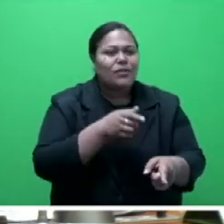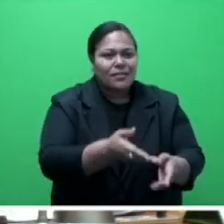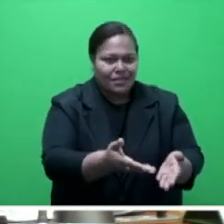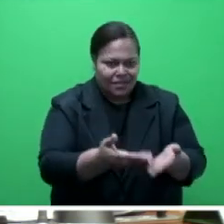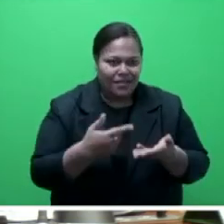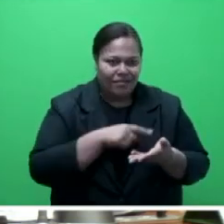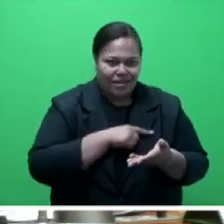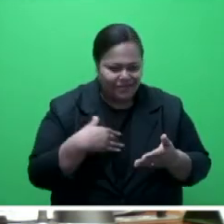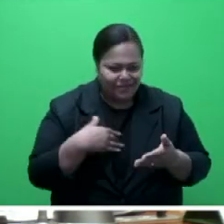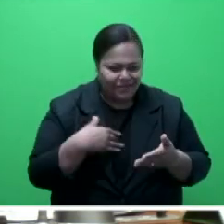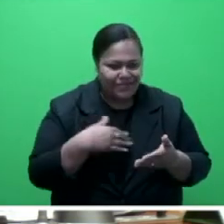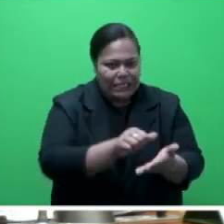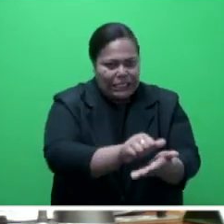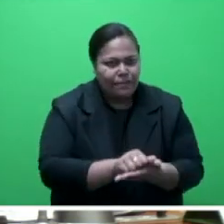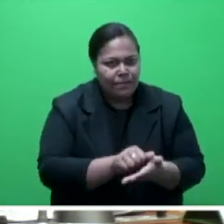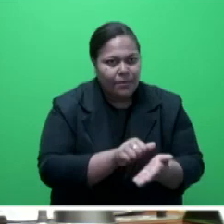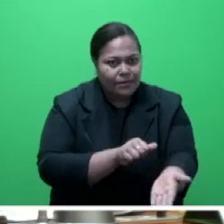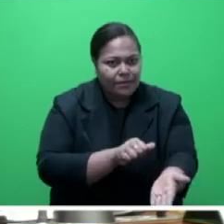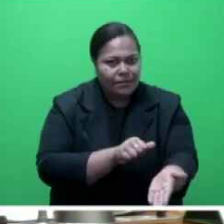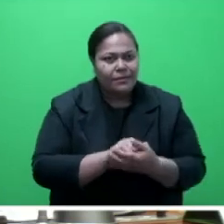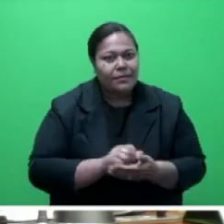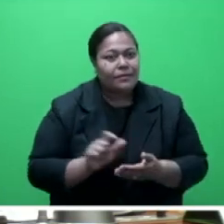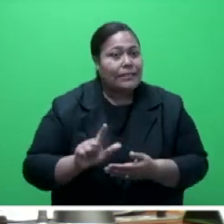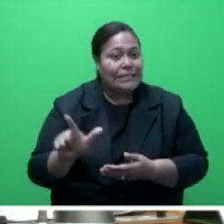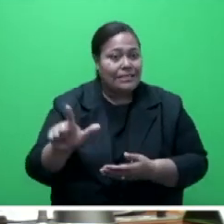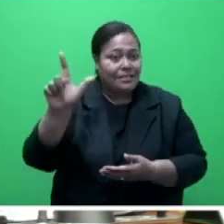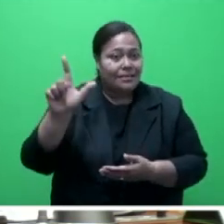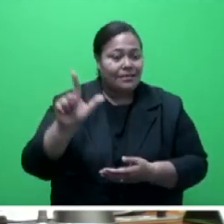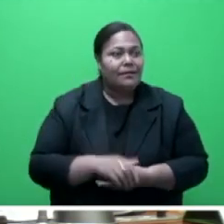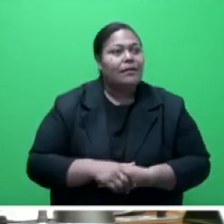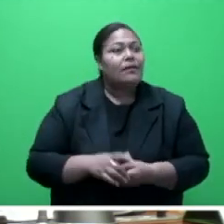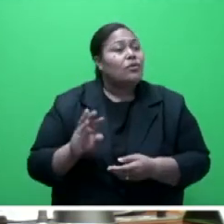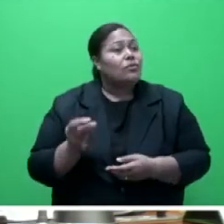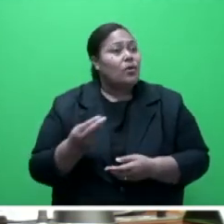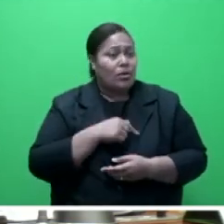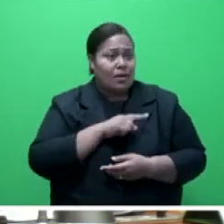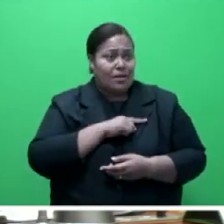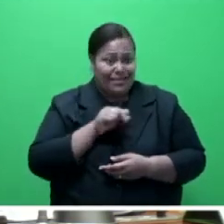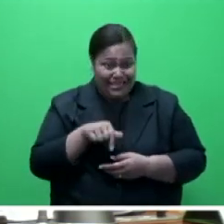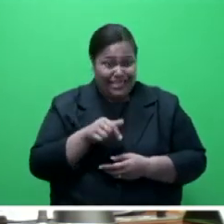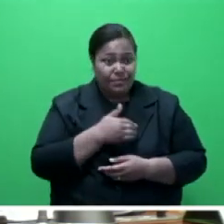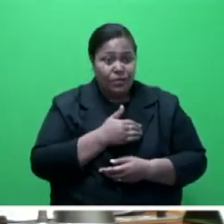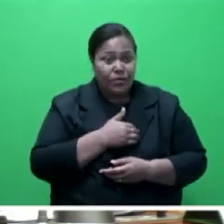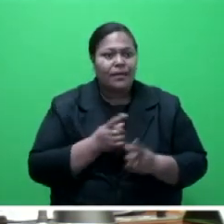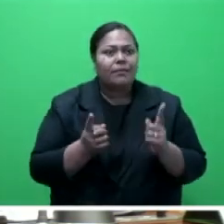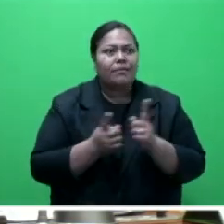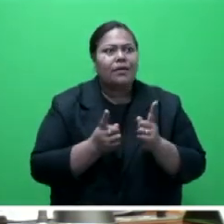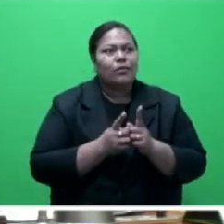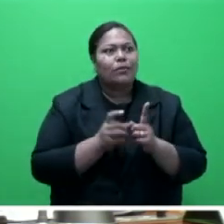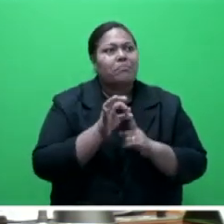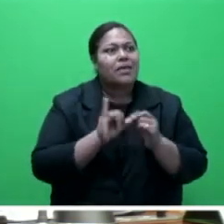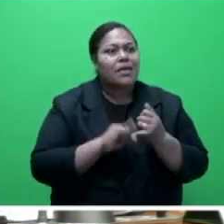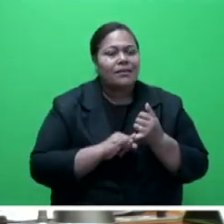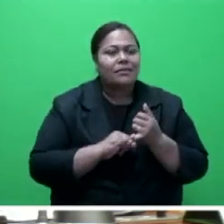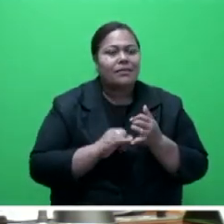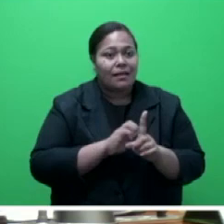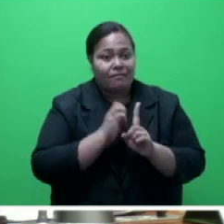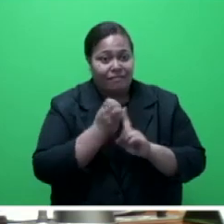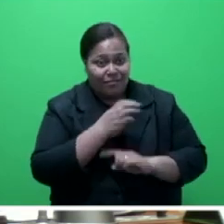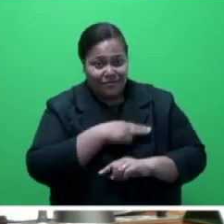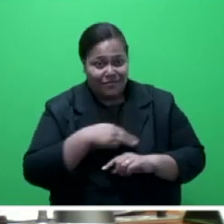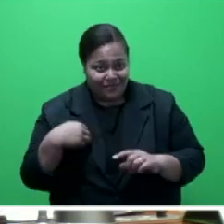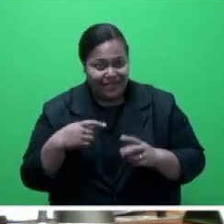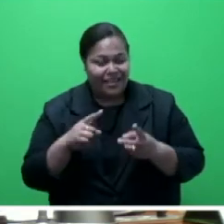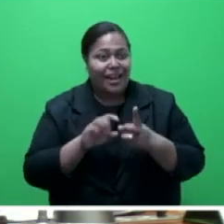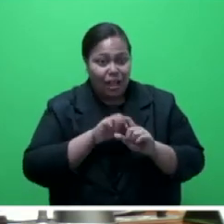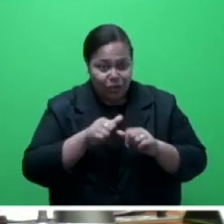particular island sanctuary. This, just this morning, I had a meeting with two PSS, PS environment, PS agriculture, into,